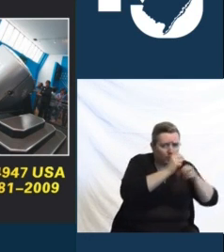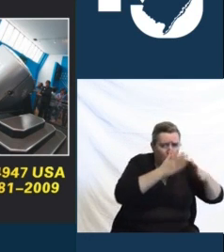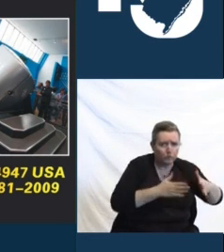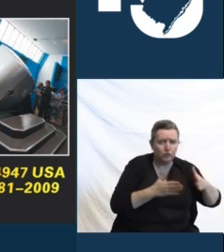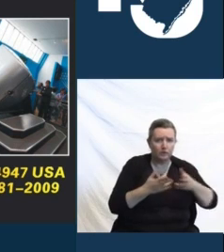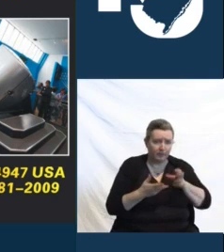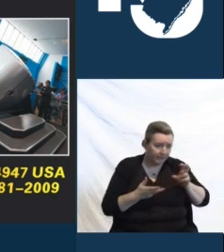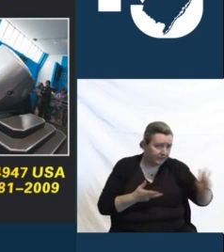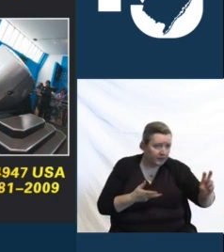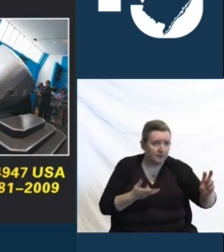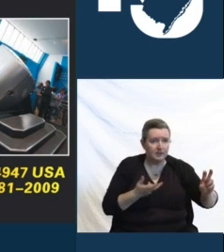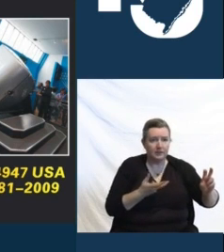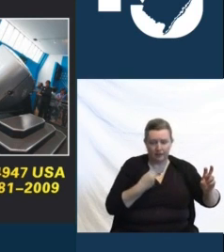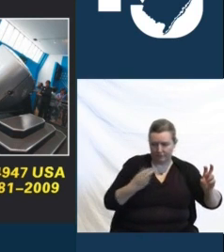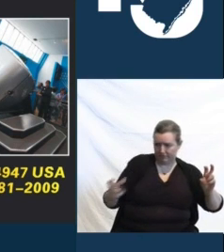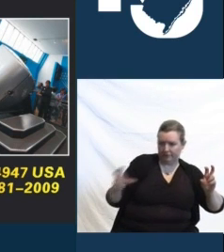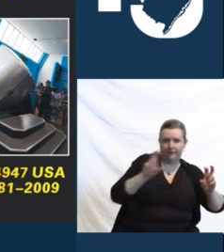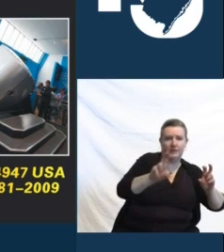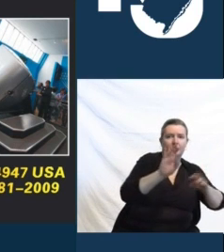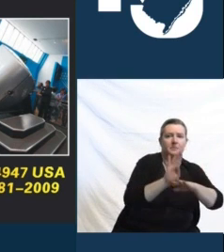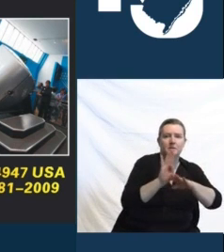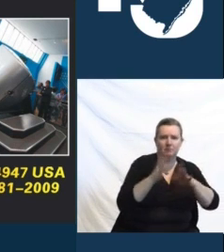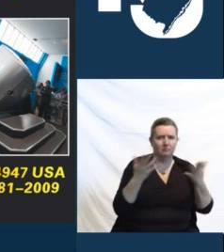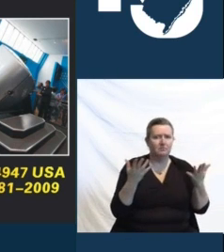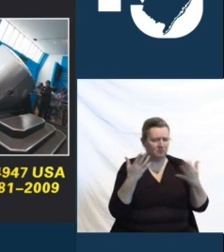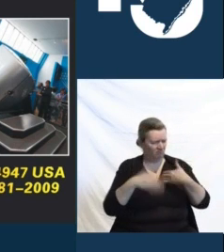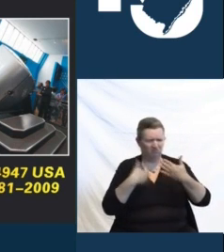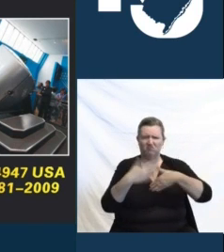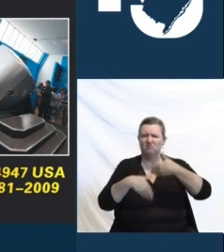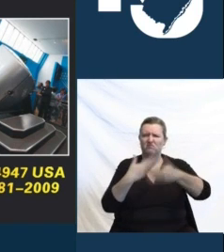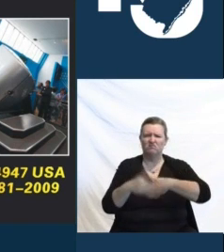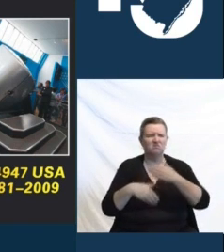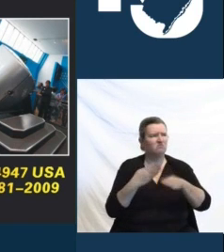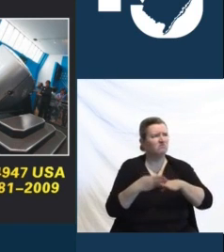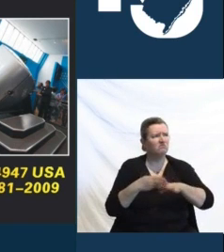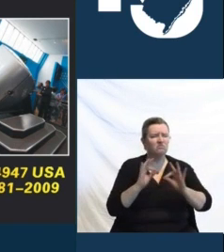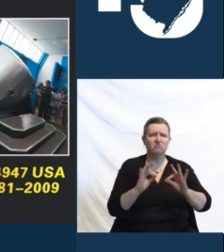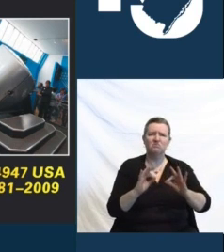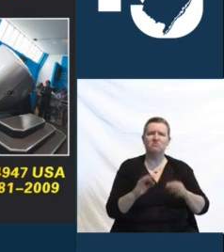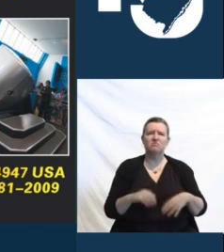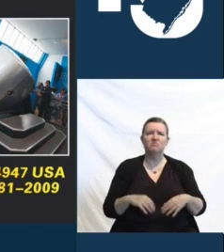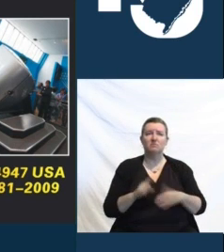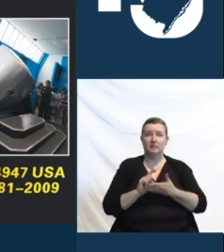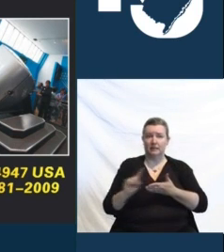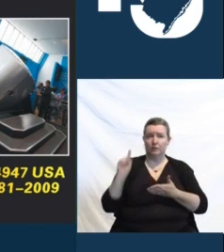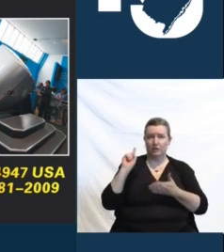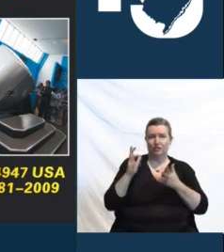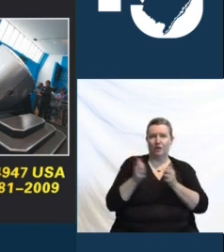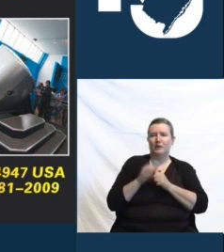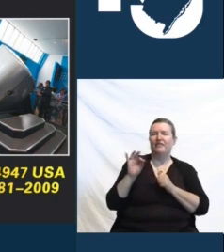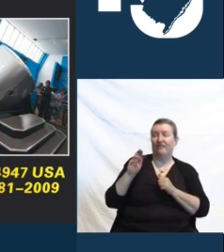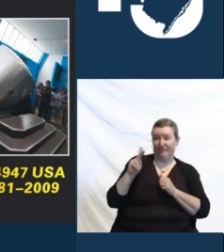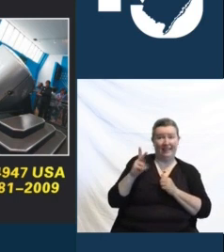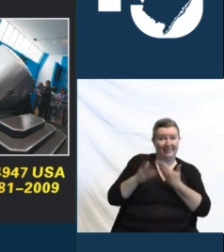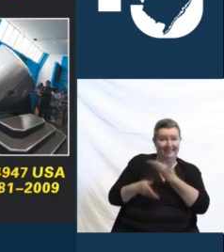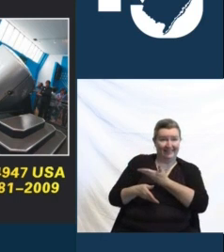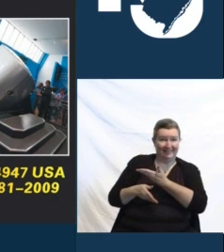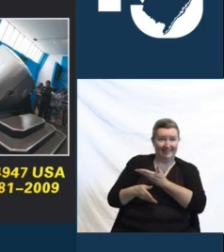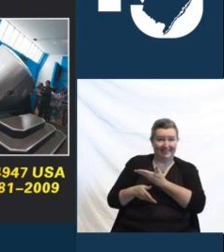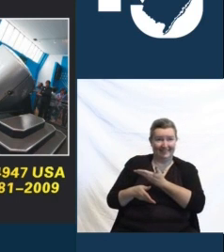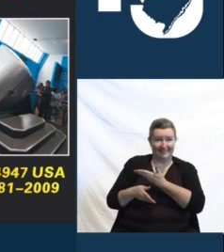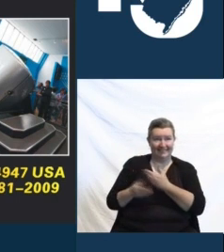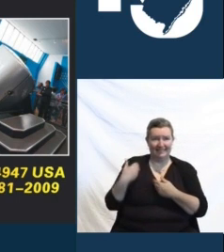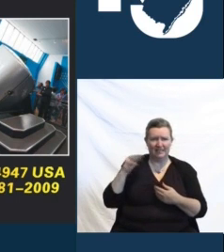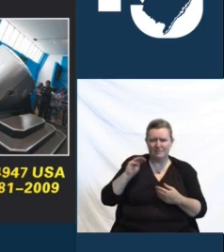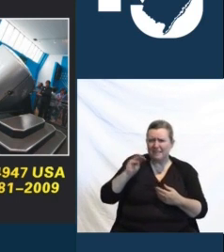that is helping them get back on their feet. I had the opportunity last week to talk with Frank, I think it was last Monday, and to thank him for